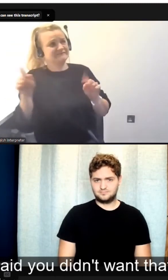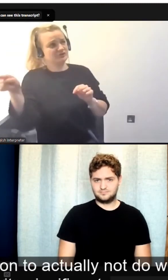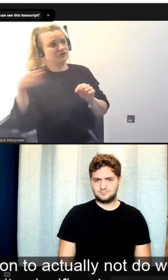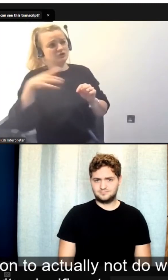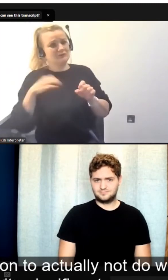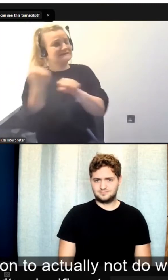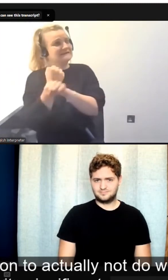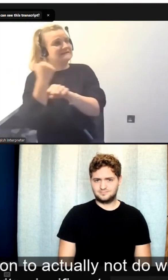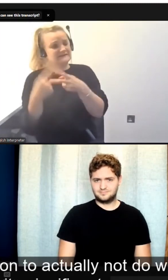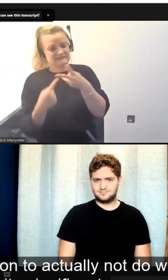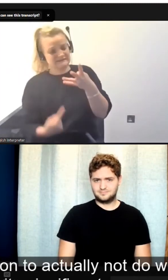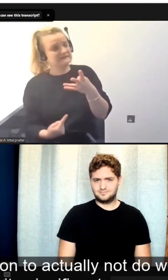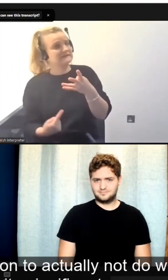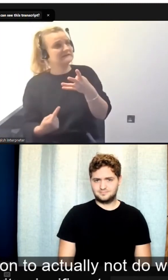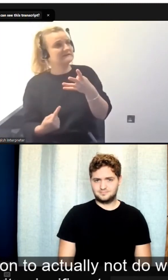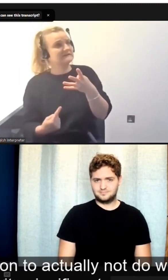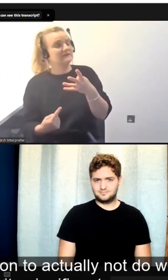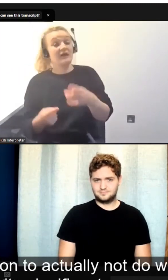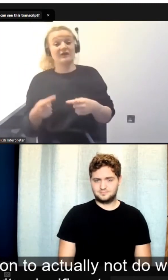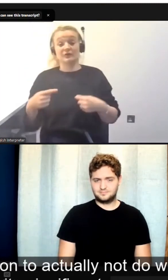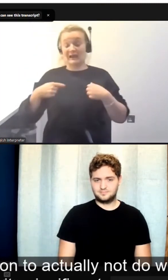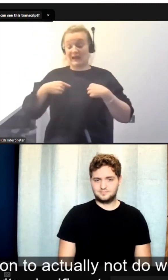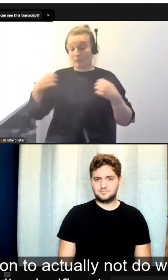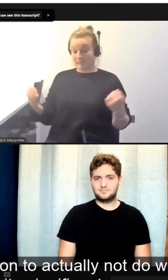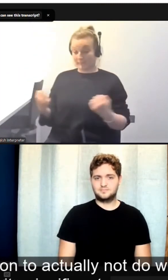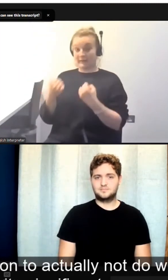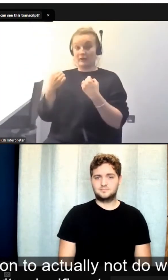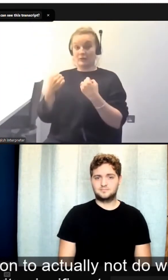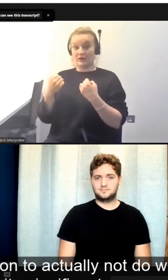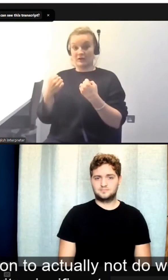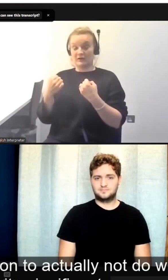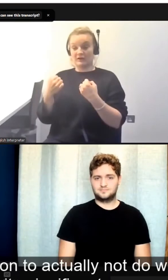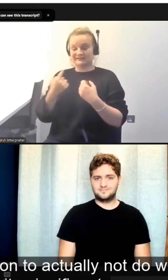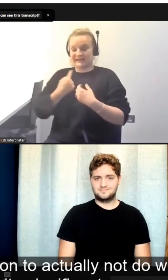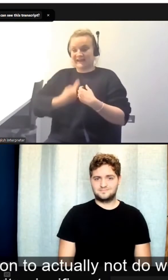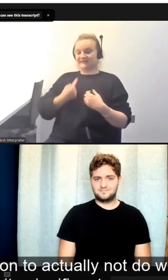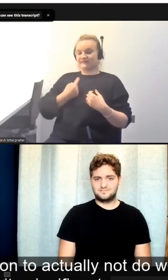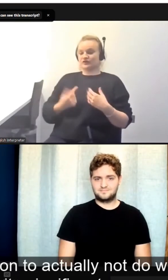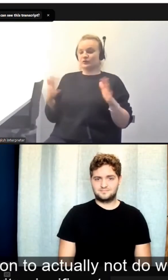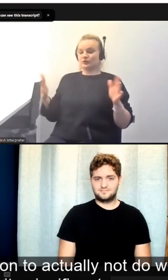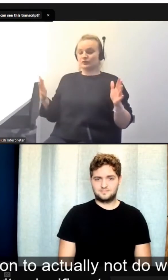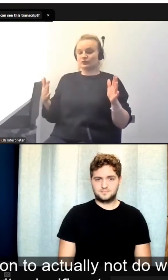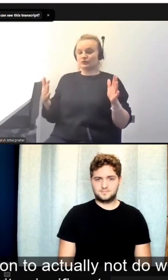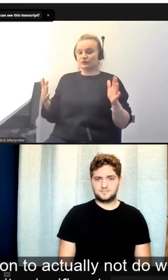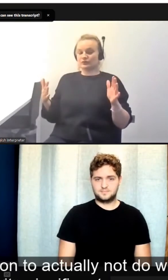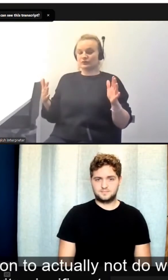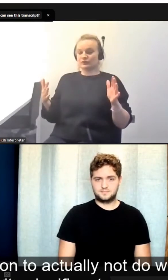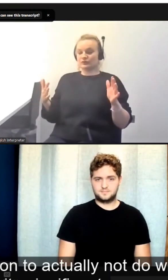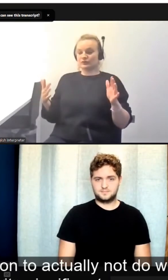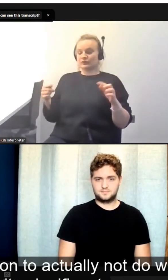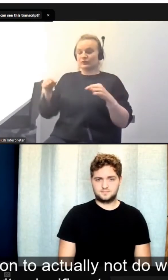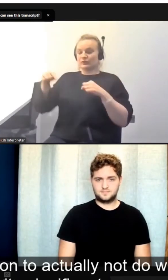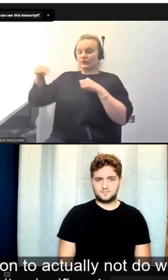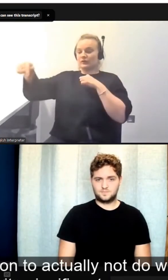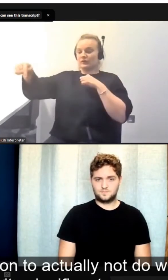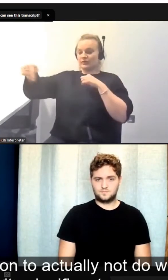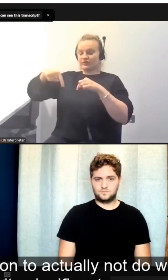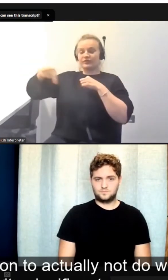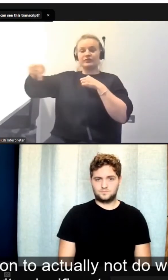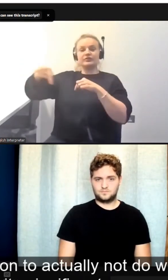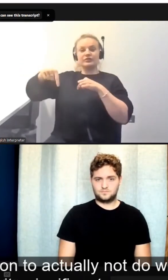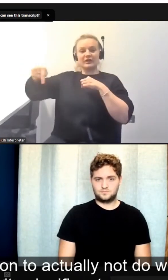this. That our power as individuals in organization to actually